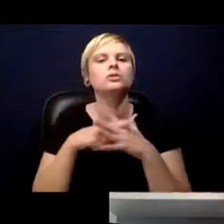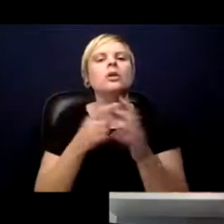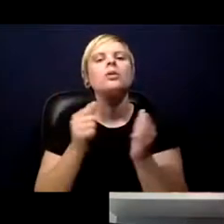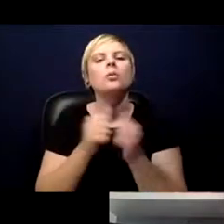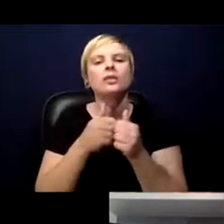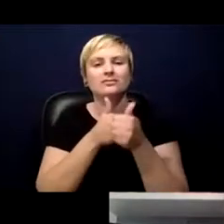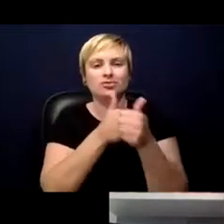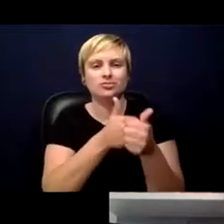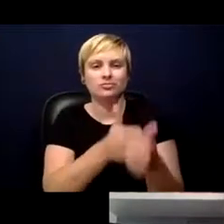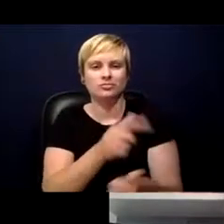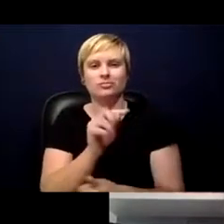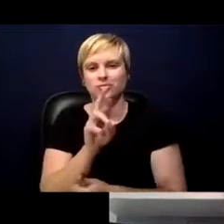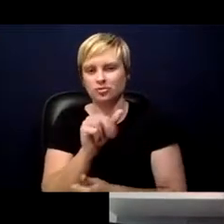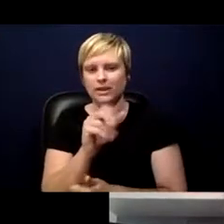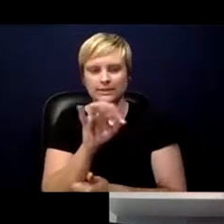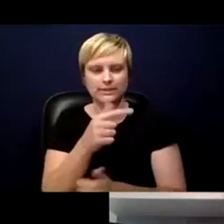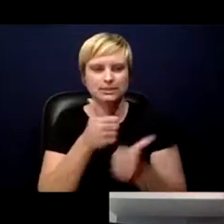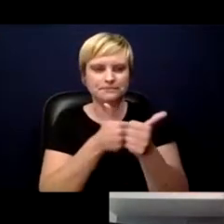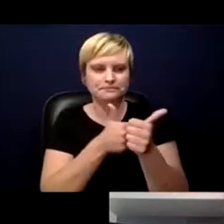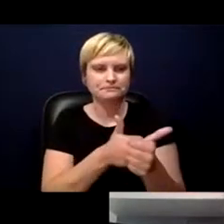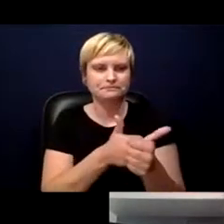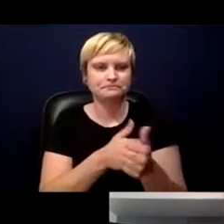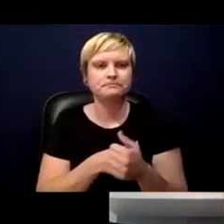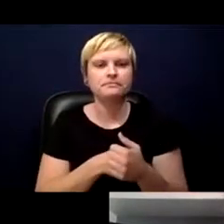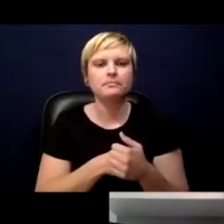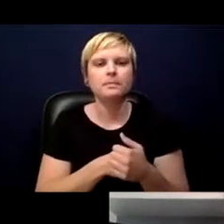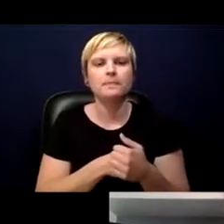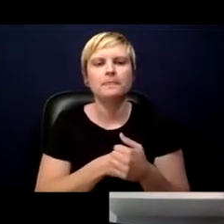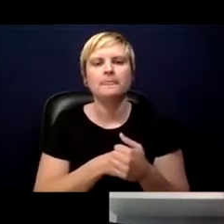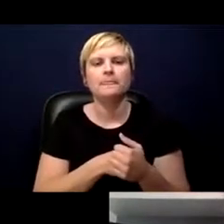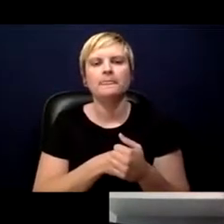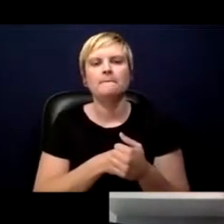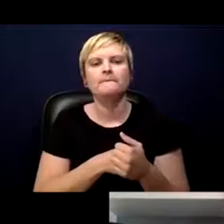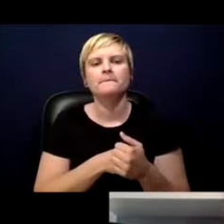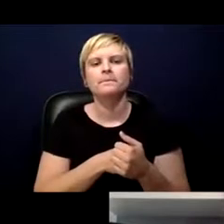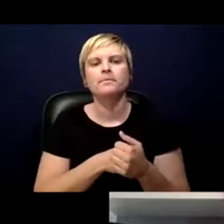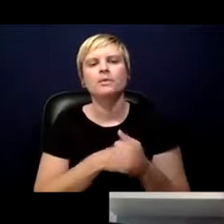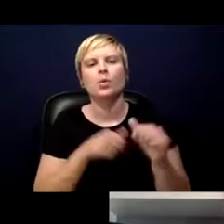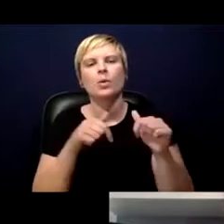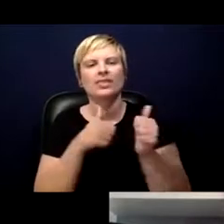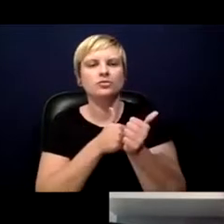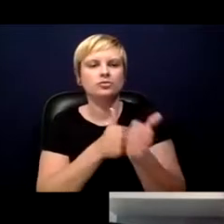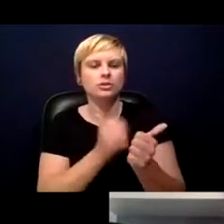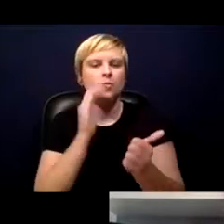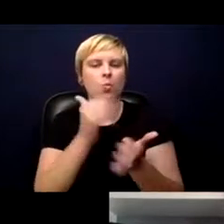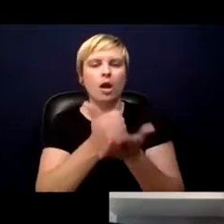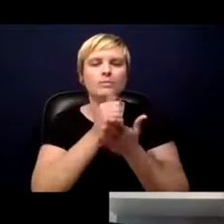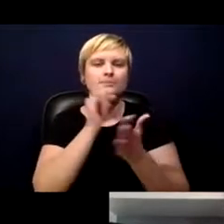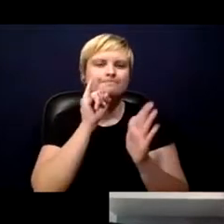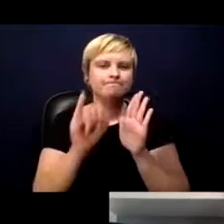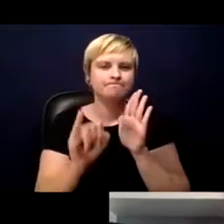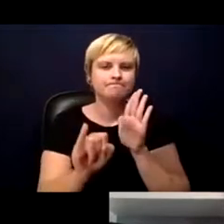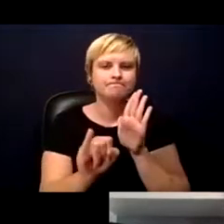or this tracing will help us identify